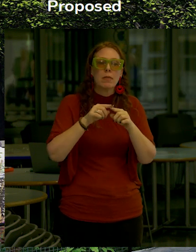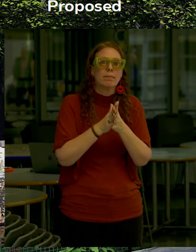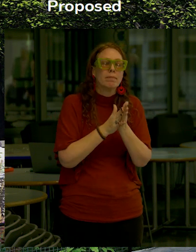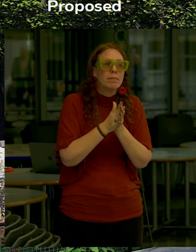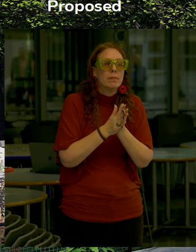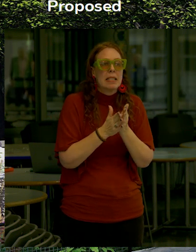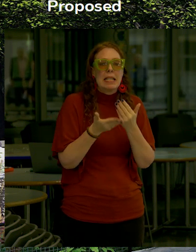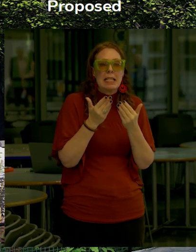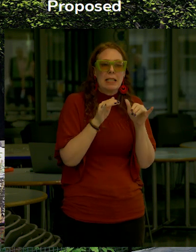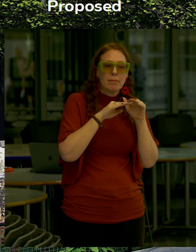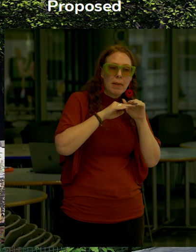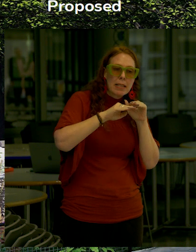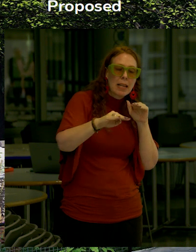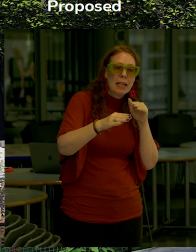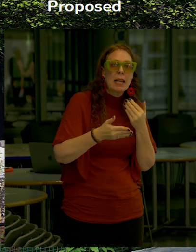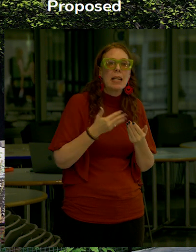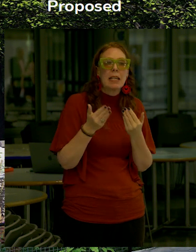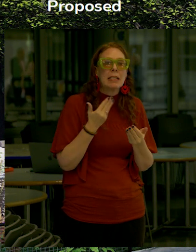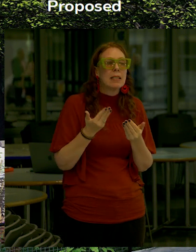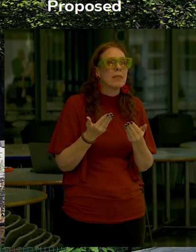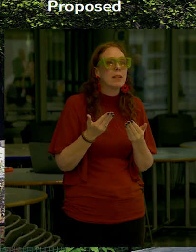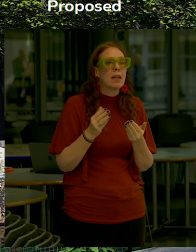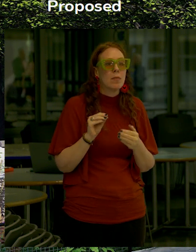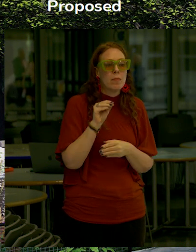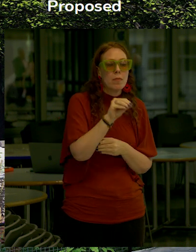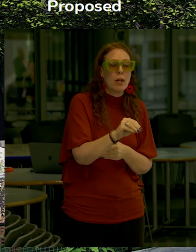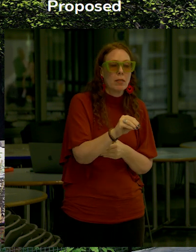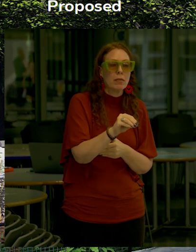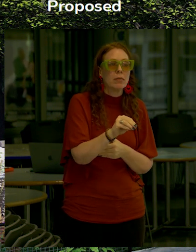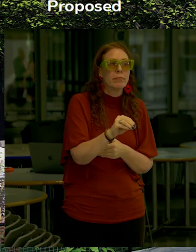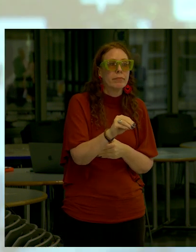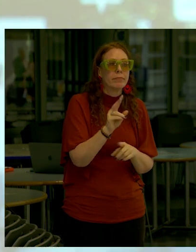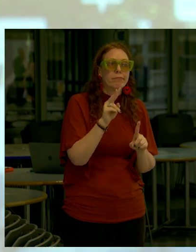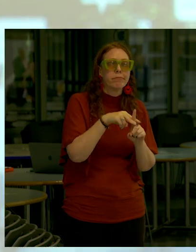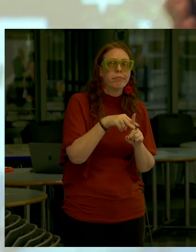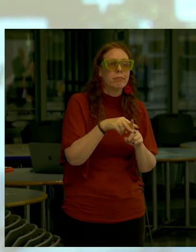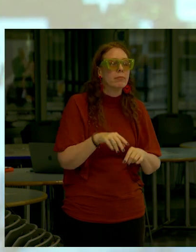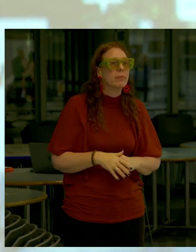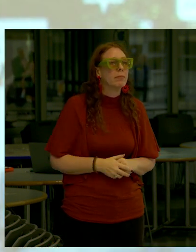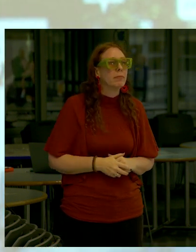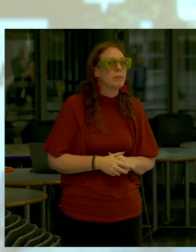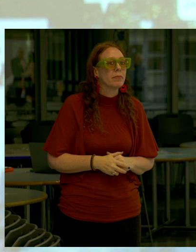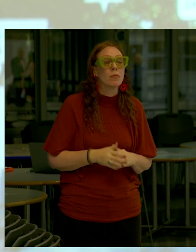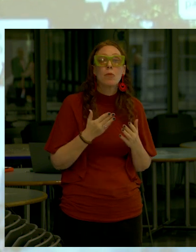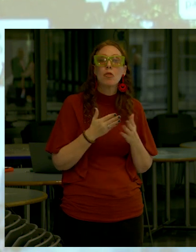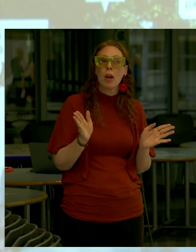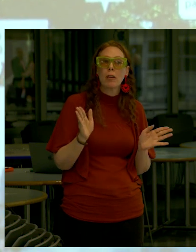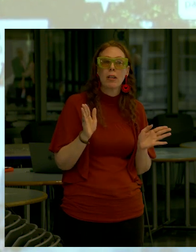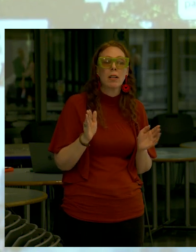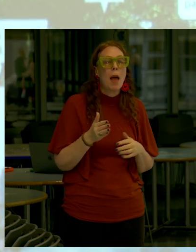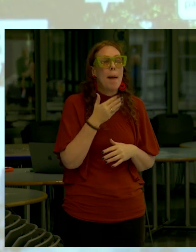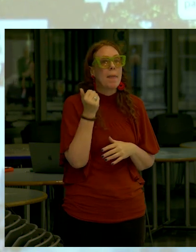easy to maintain and easy to put in place prior to a storm generally that's